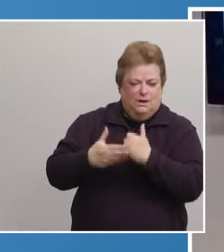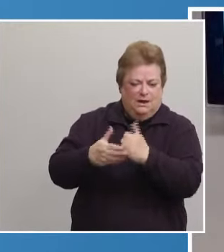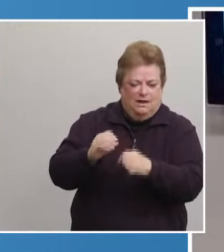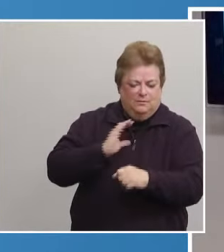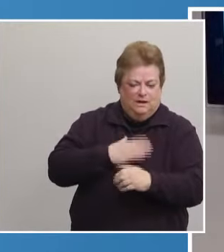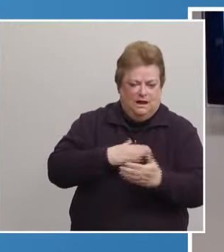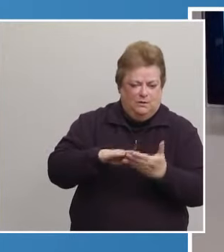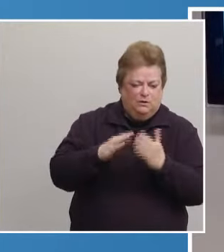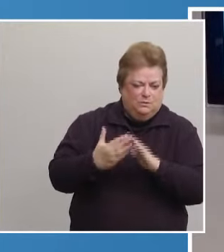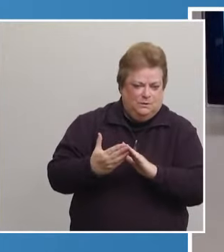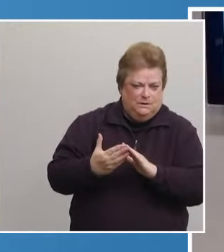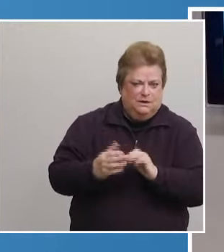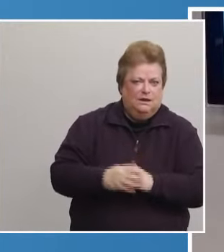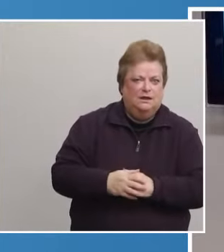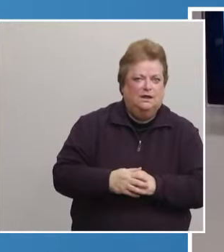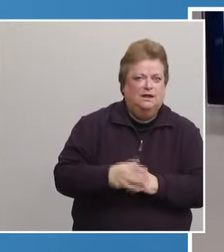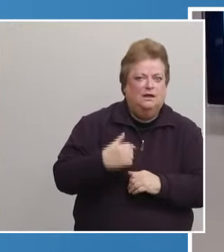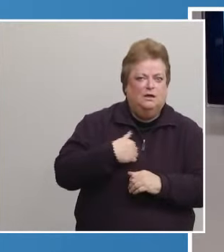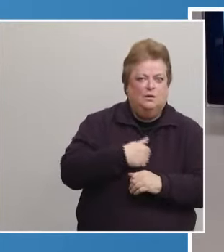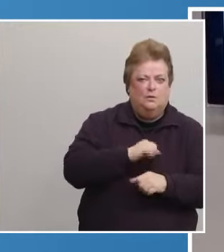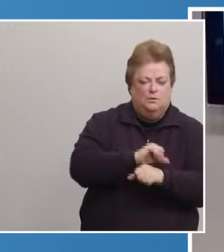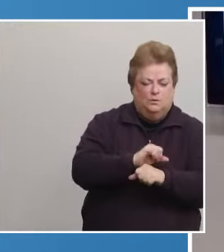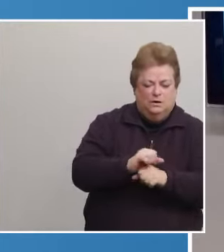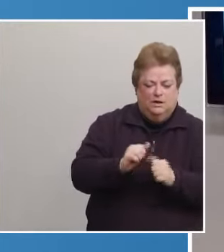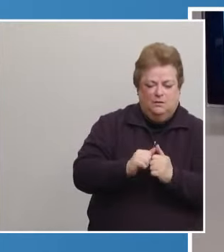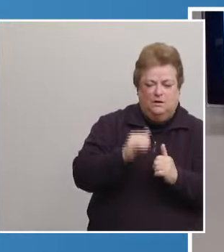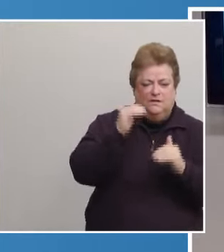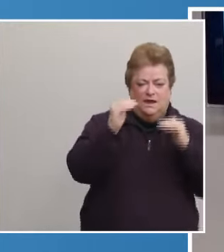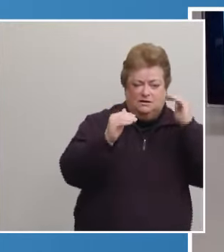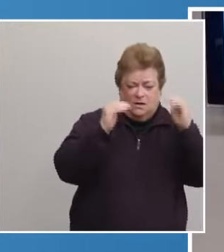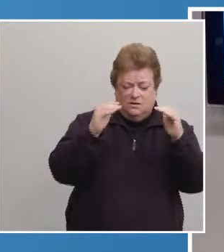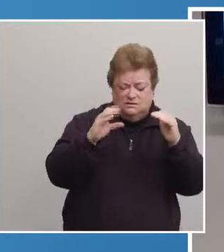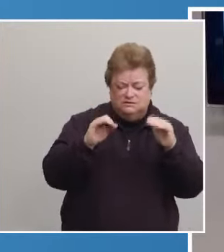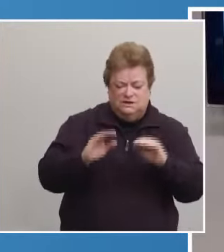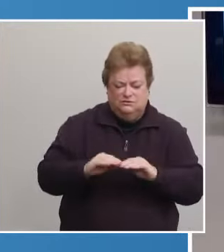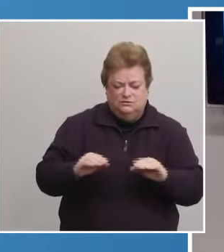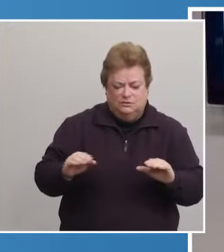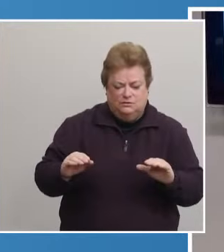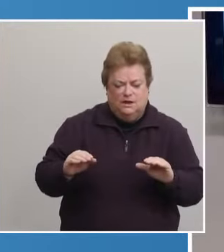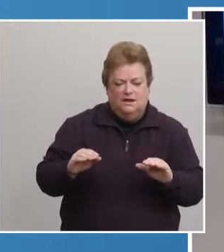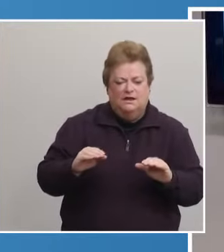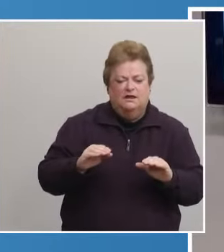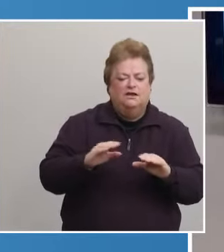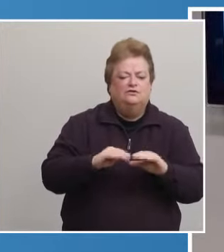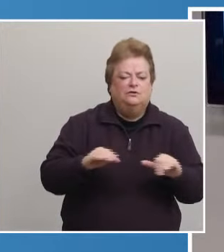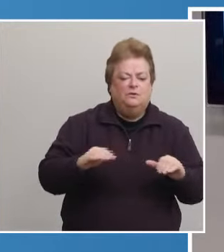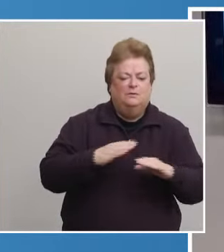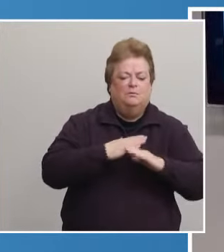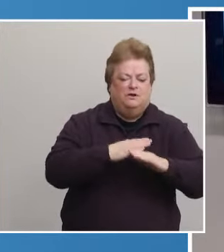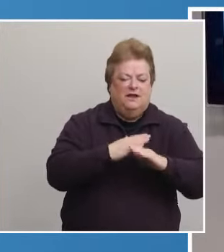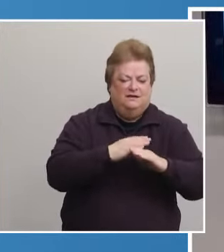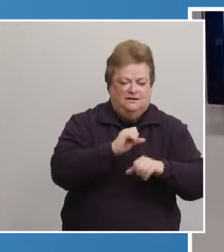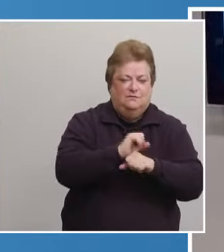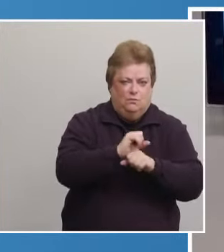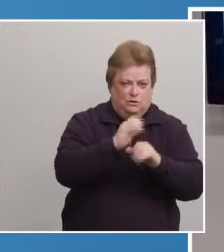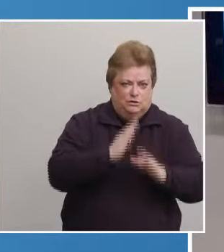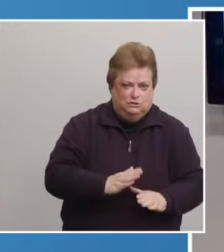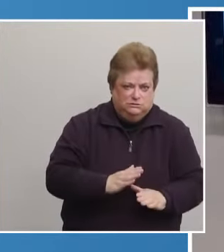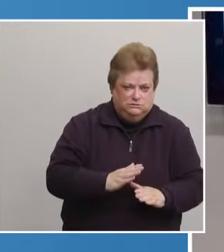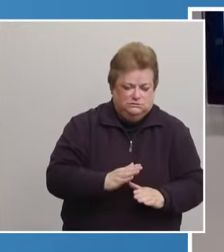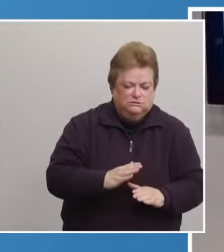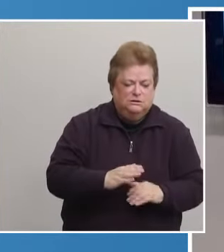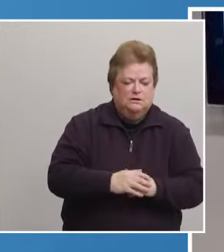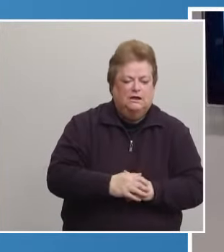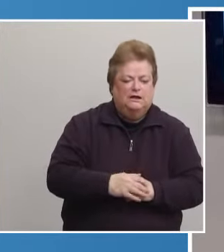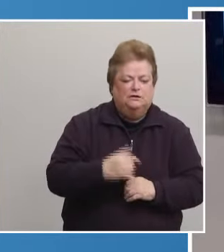And we'll be working with adult and children, child protective workers as well. So